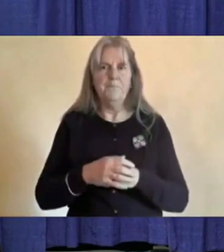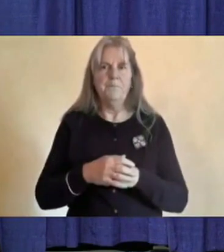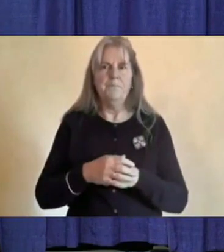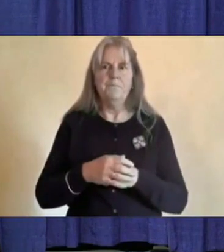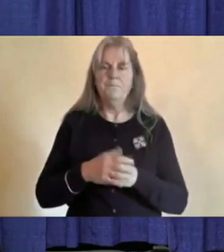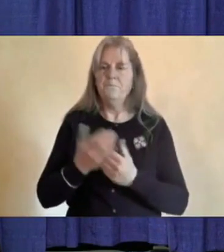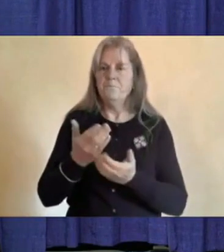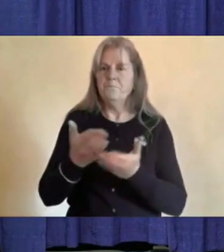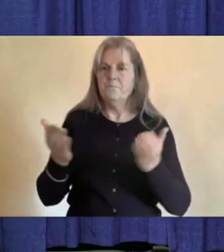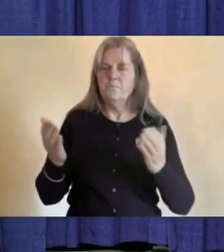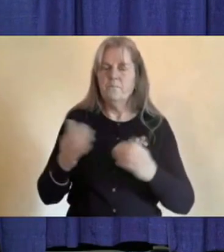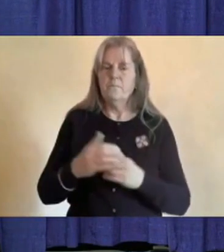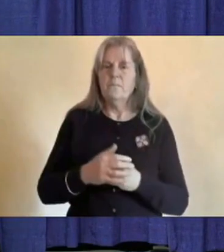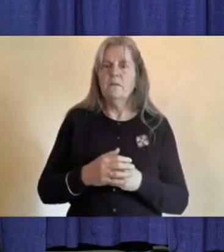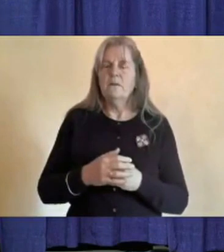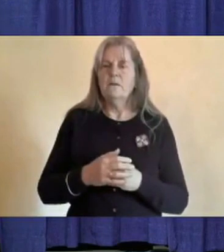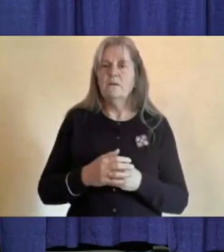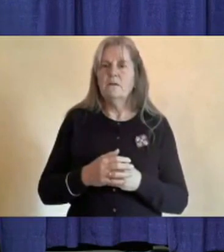with